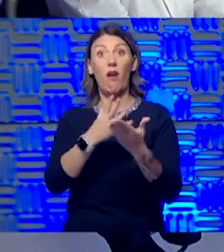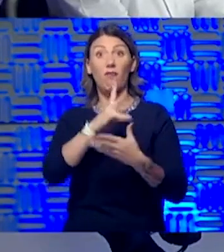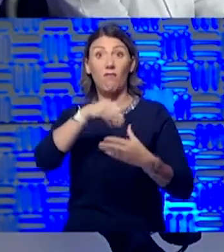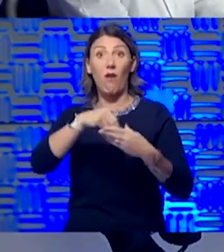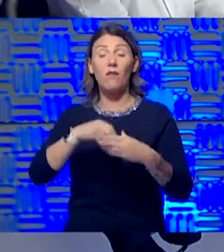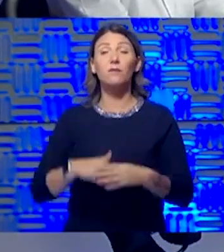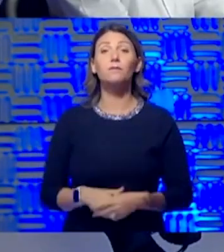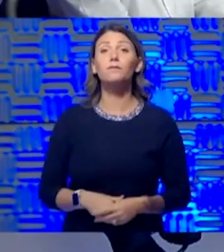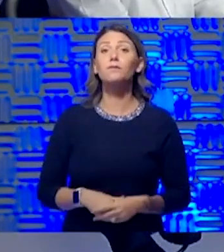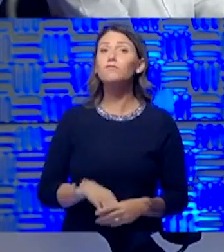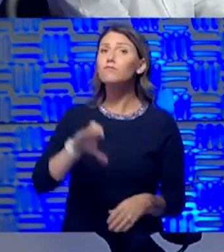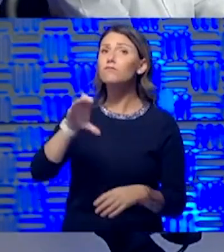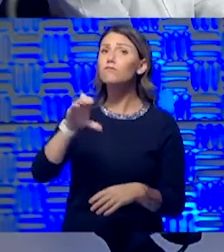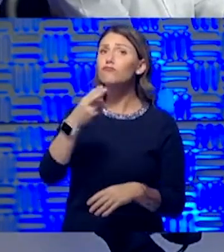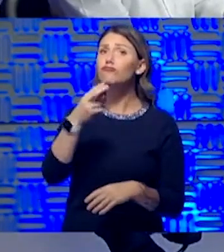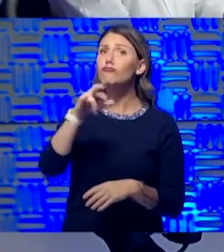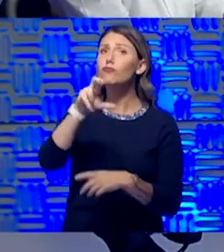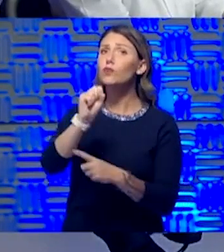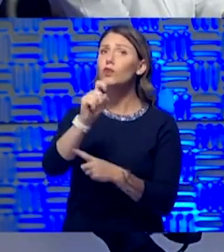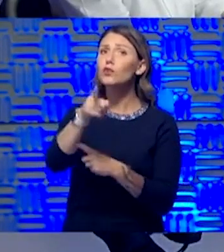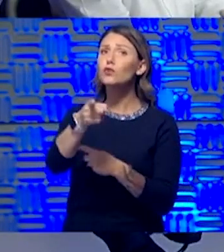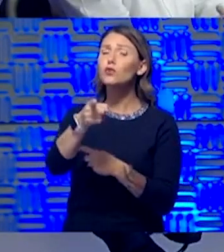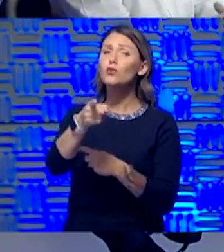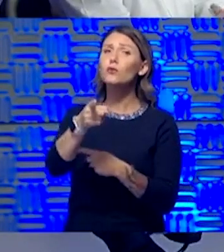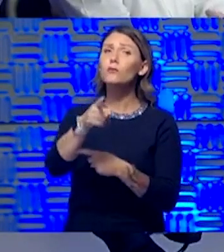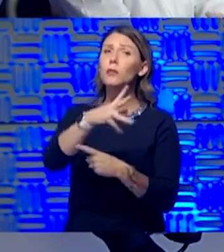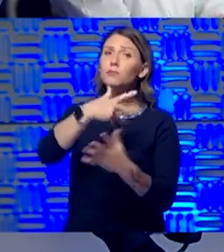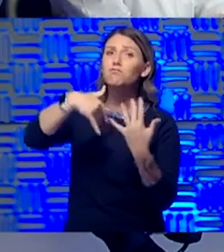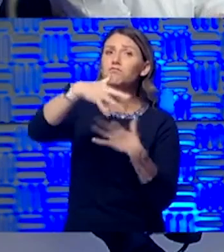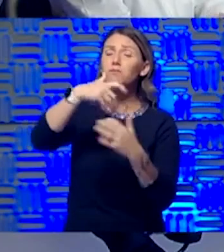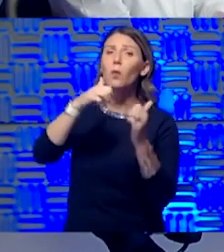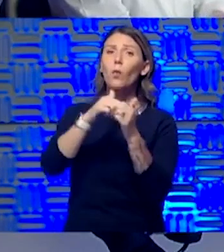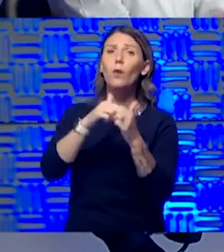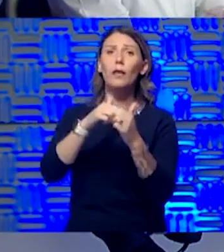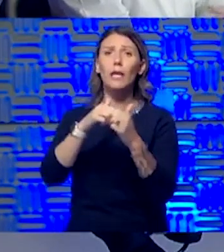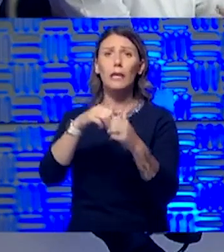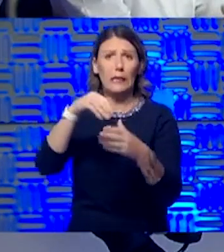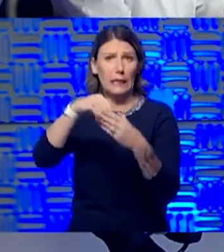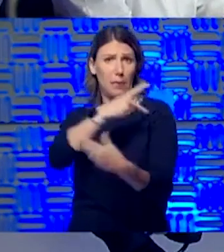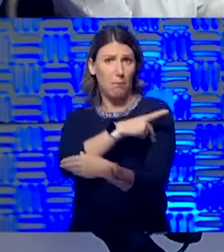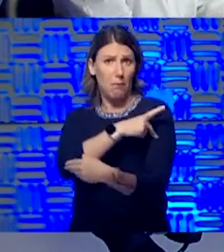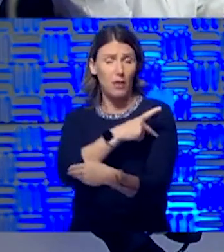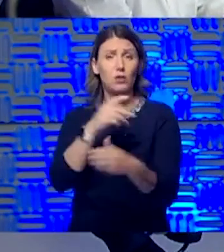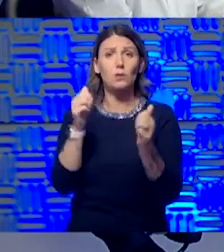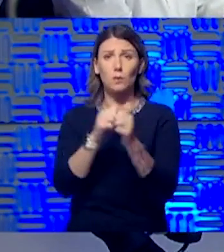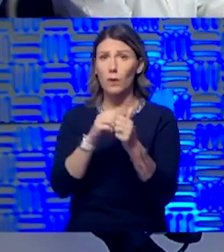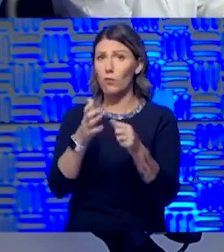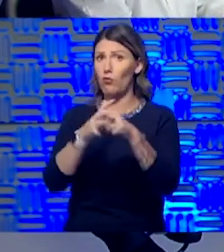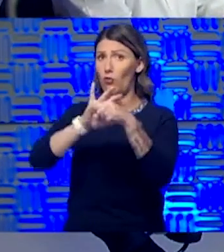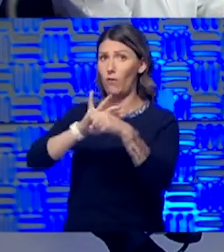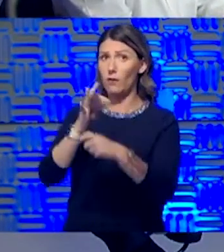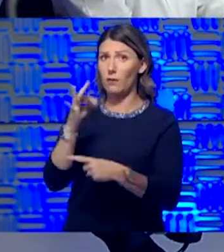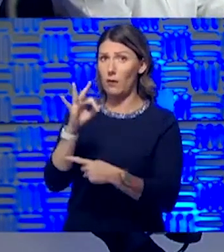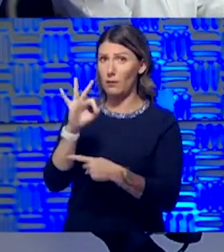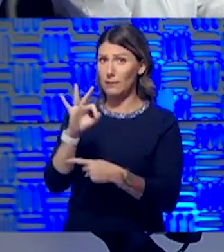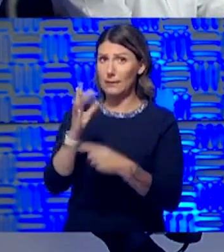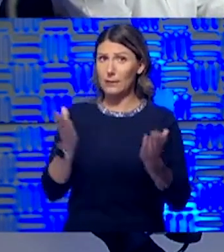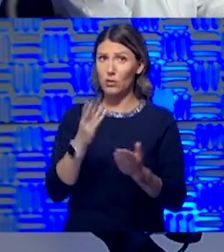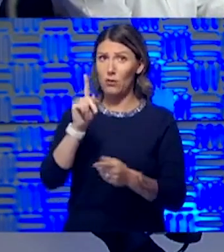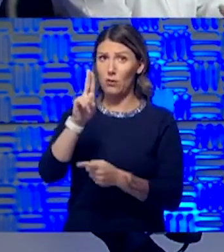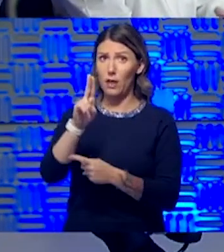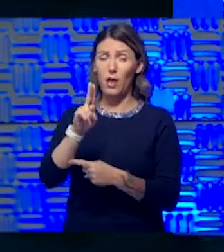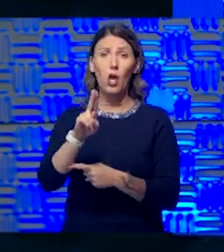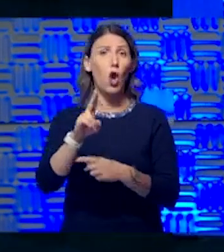Chris, you've been involved with a lot of inpatients here that would have COVID-19 at KU. As you look at that, are the statistics we see